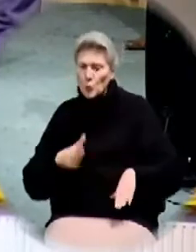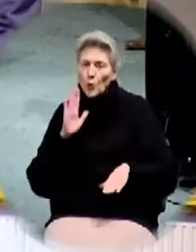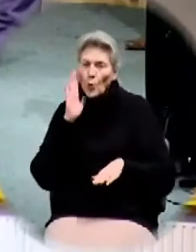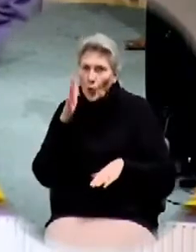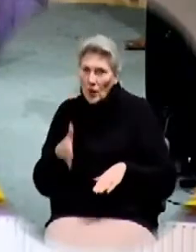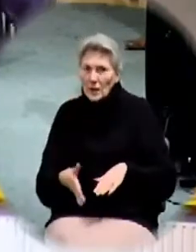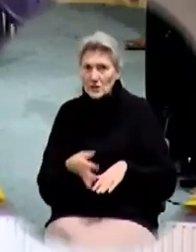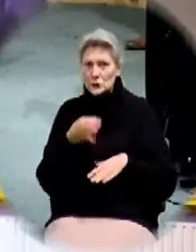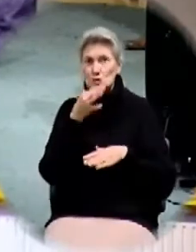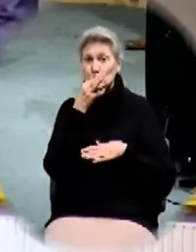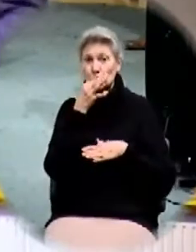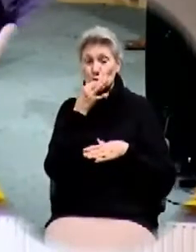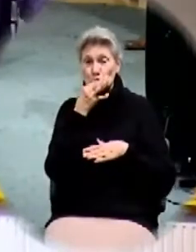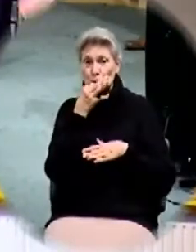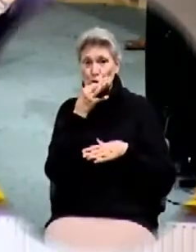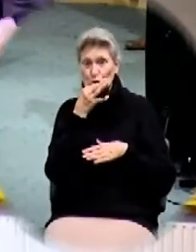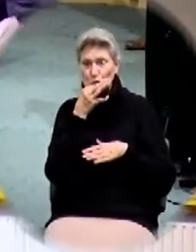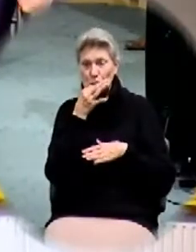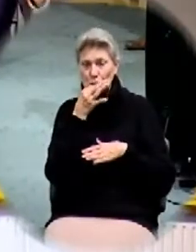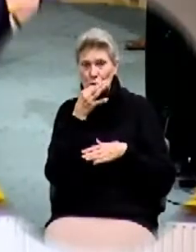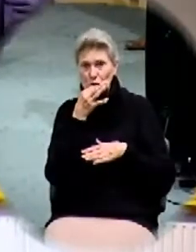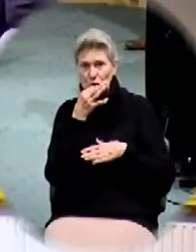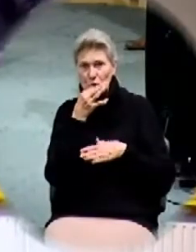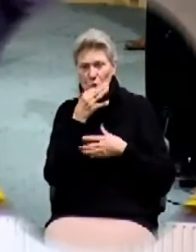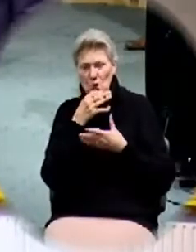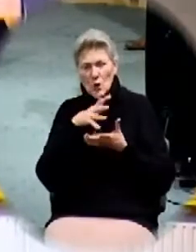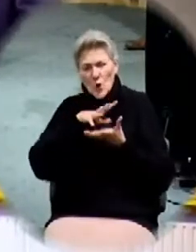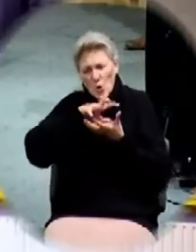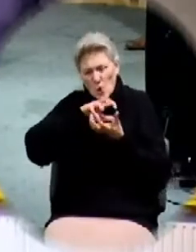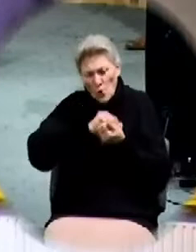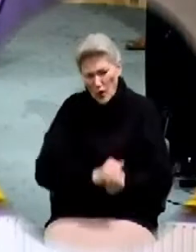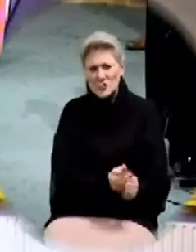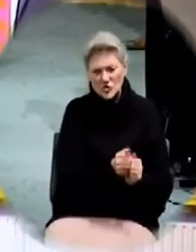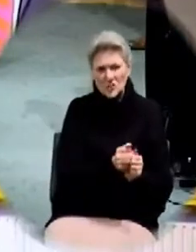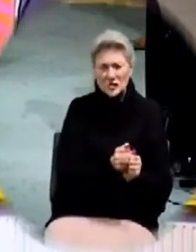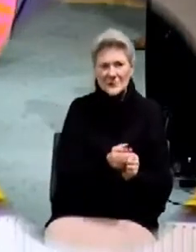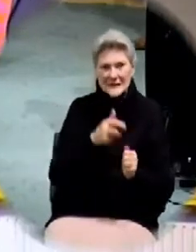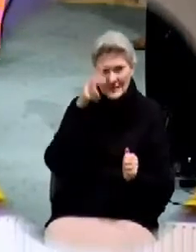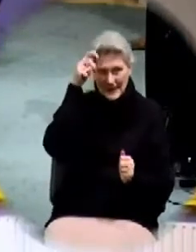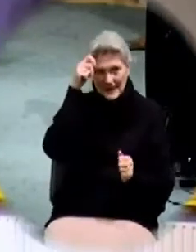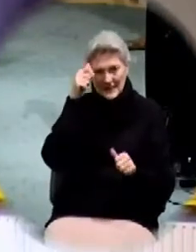the God of peace will soon crush Satan under